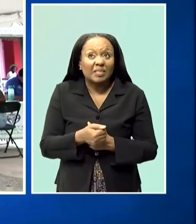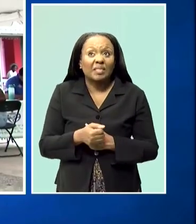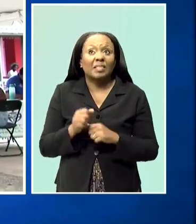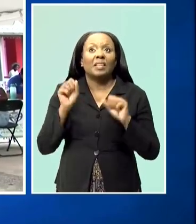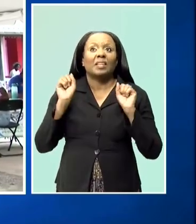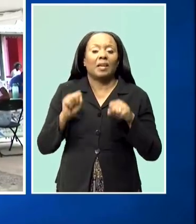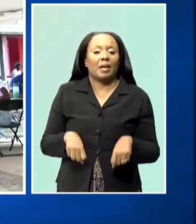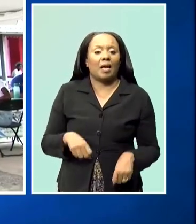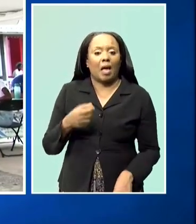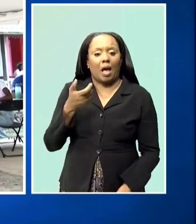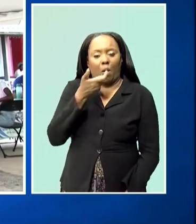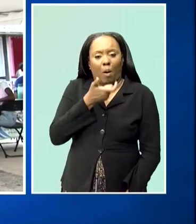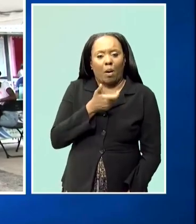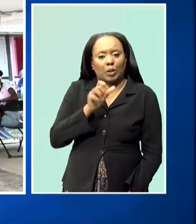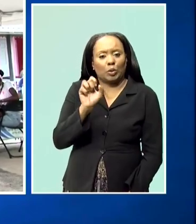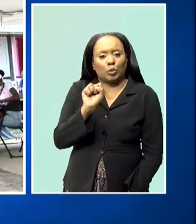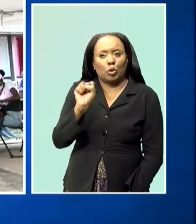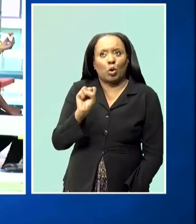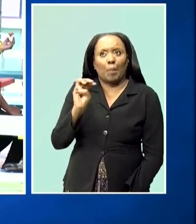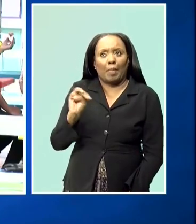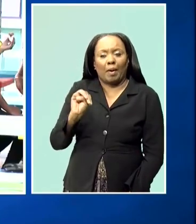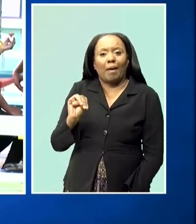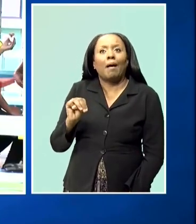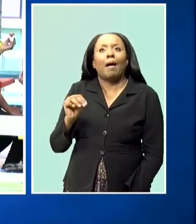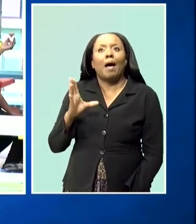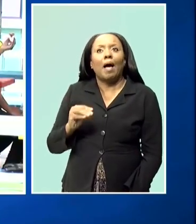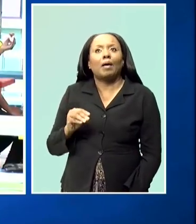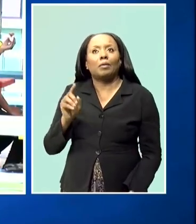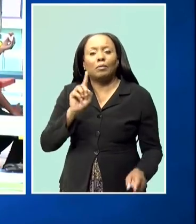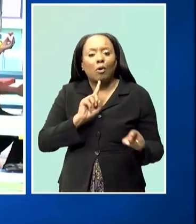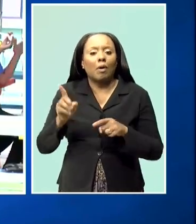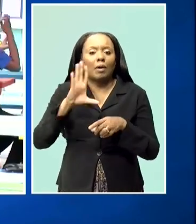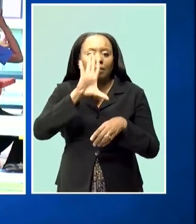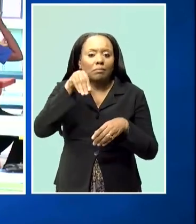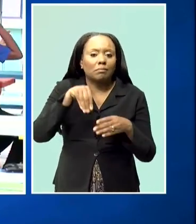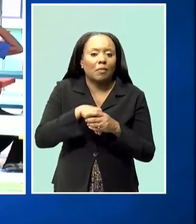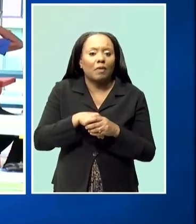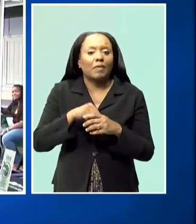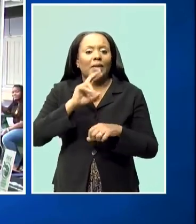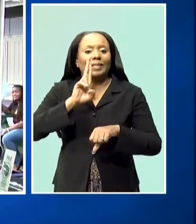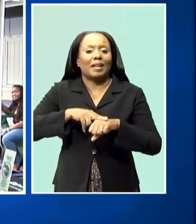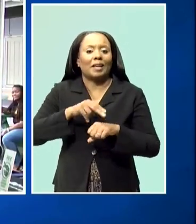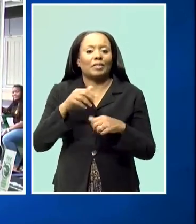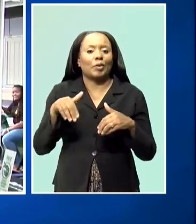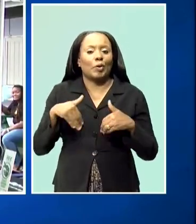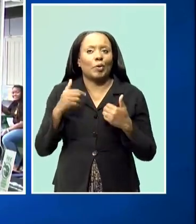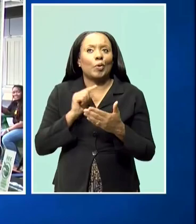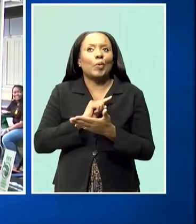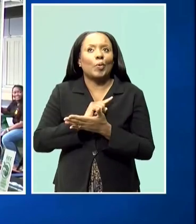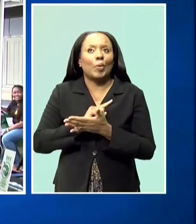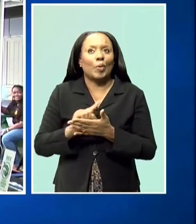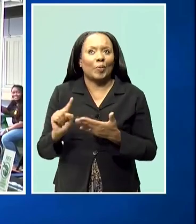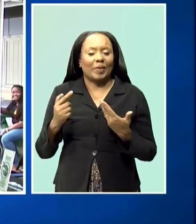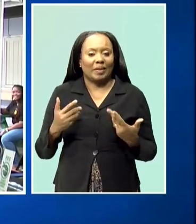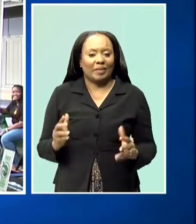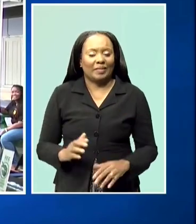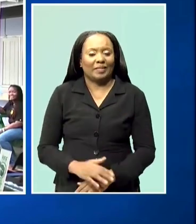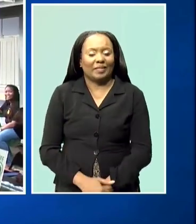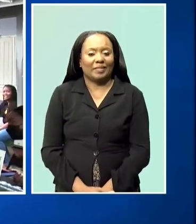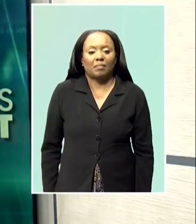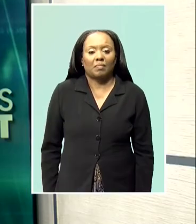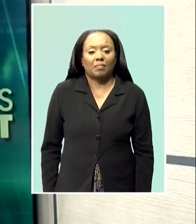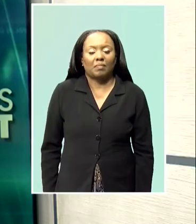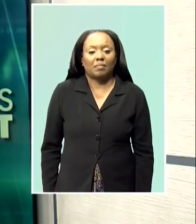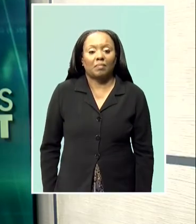media platforms for more information and be sure to go out and be a part of National Youth Week. For the Yes Business Report, I'm Ryan Broome.